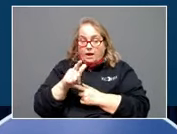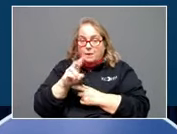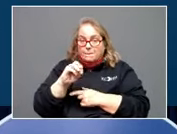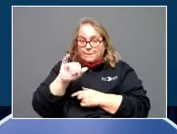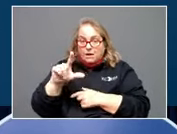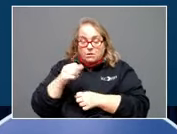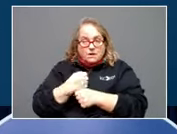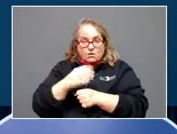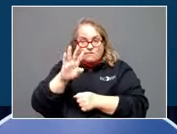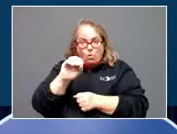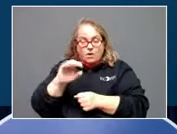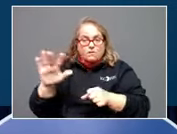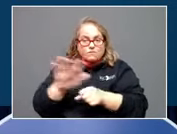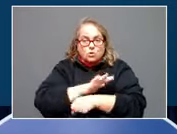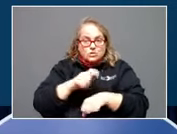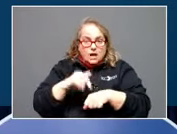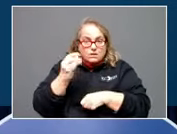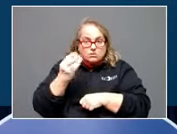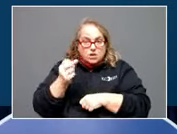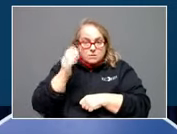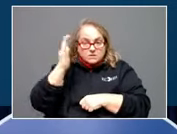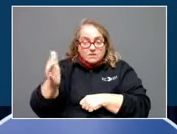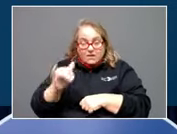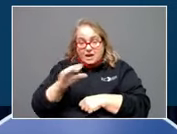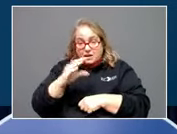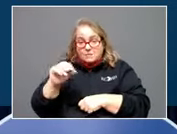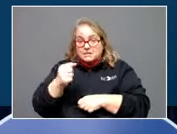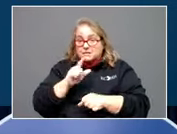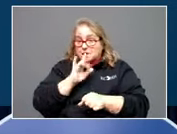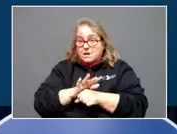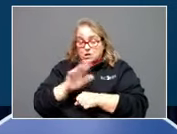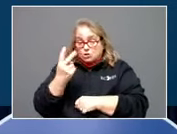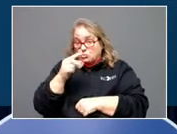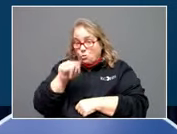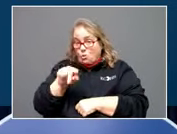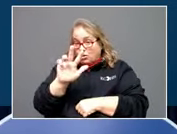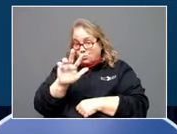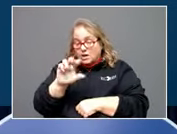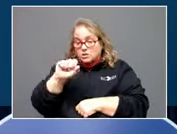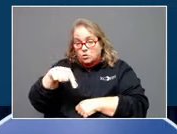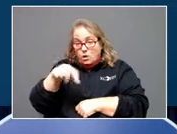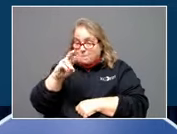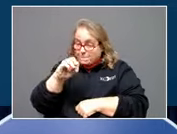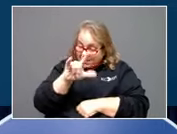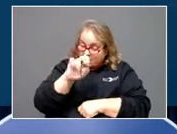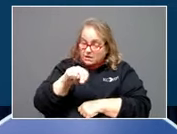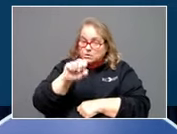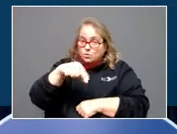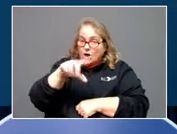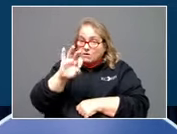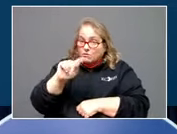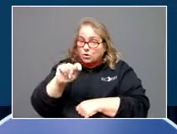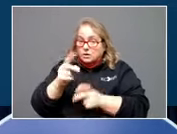jobs in the years ahead. The company's commitment in its 2.3 million square foot facility on Kentucky